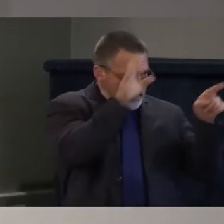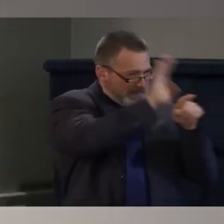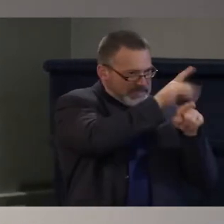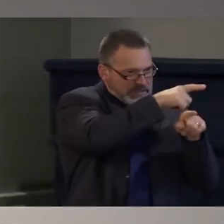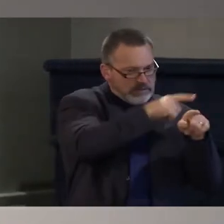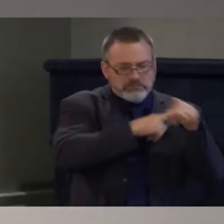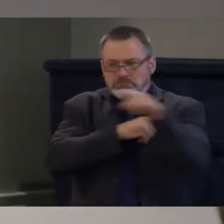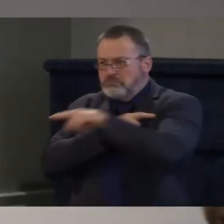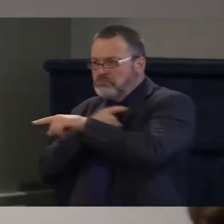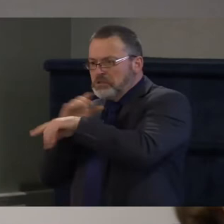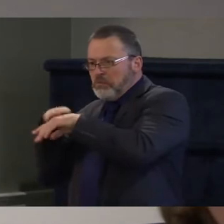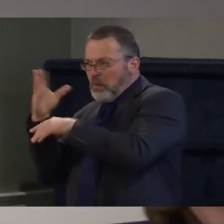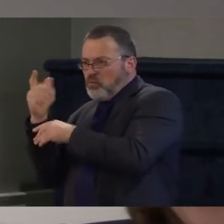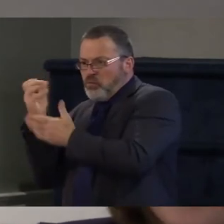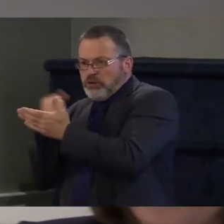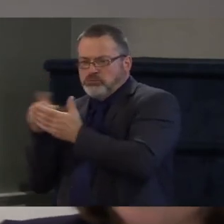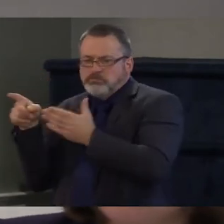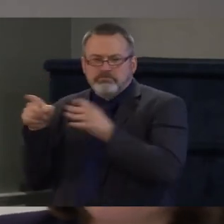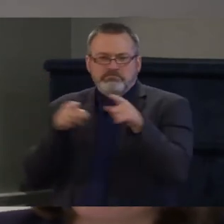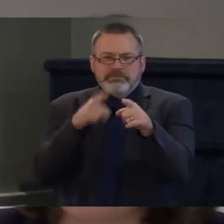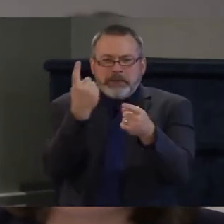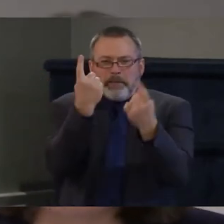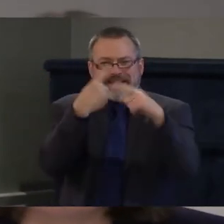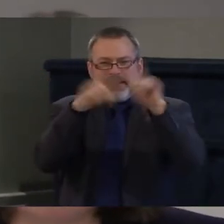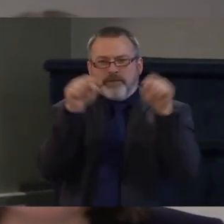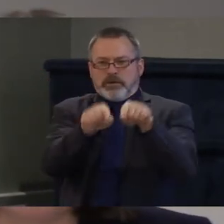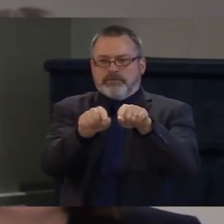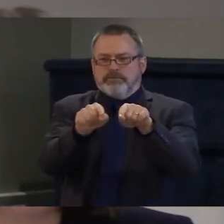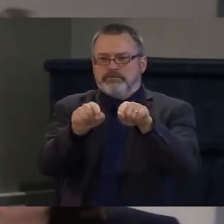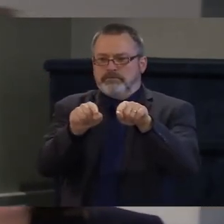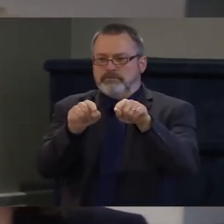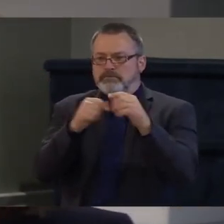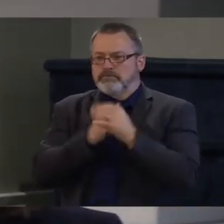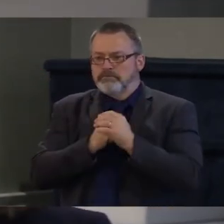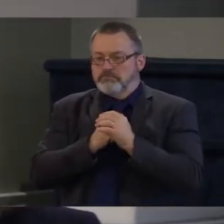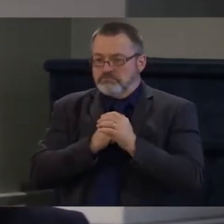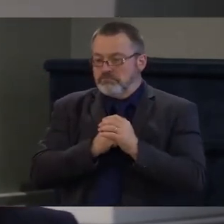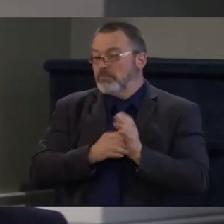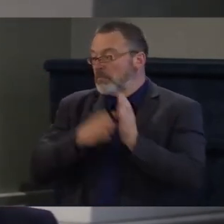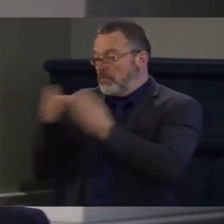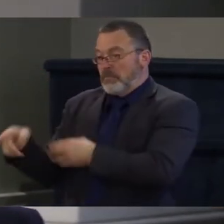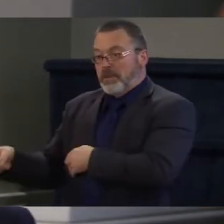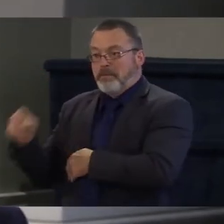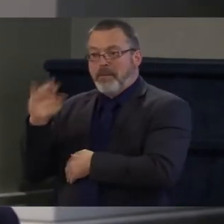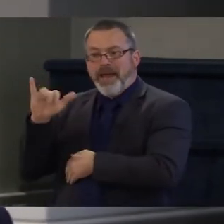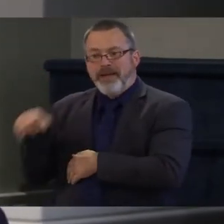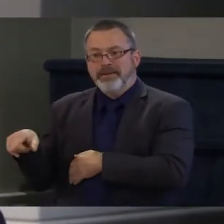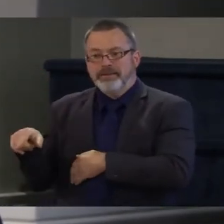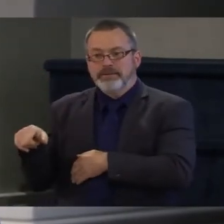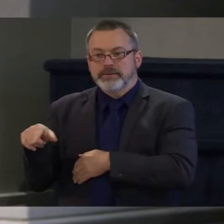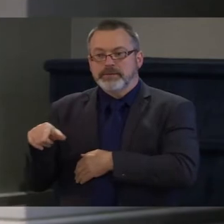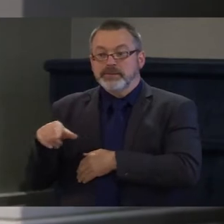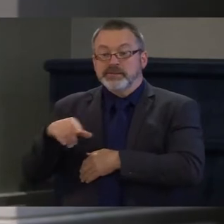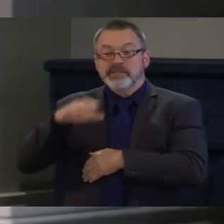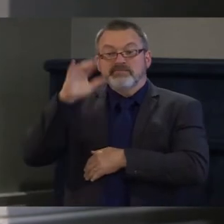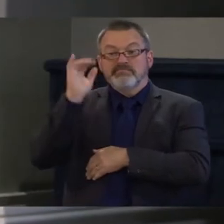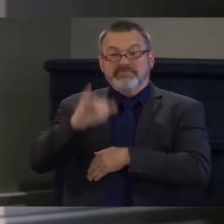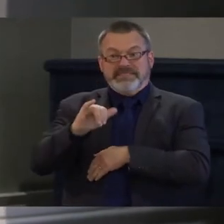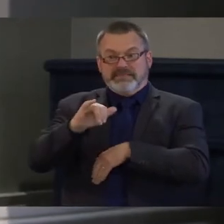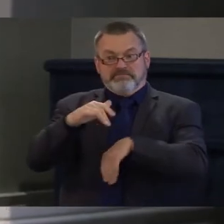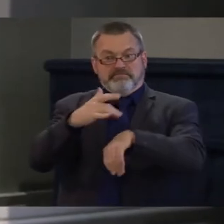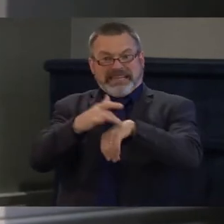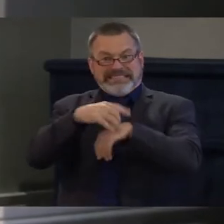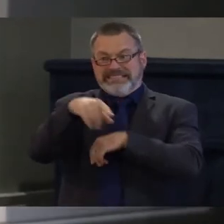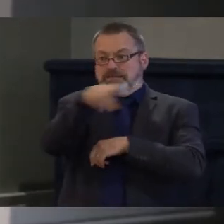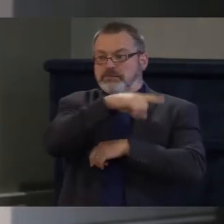talk about universal design, I think it can take on a lot of different elements depending on the space, the business. It means water doors. It means entry